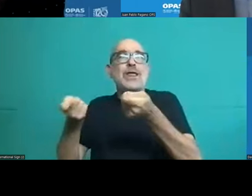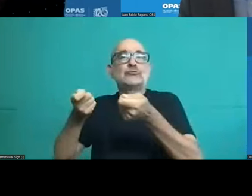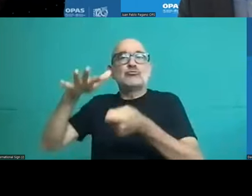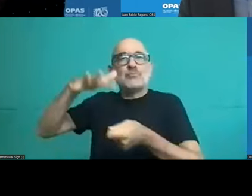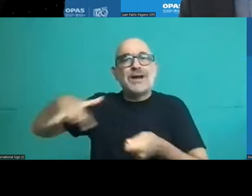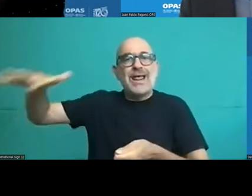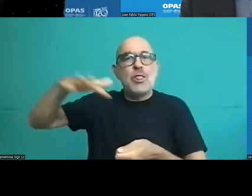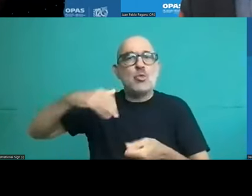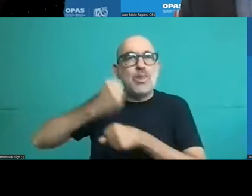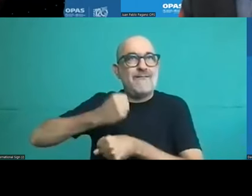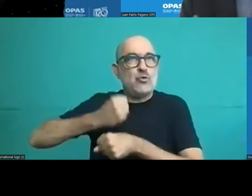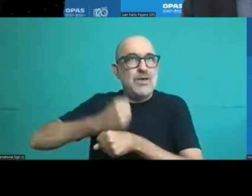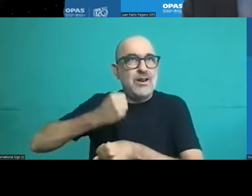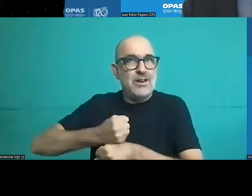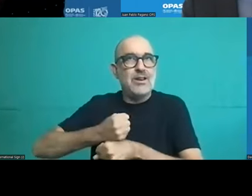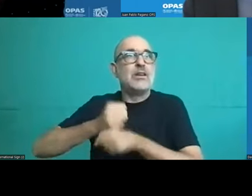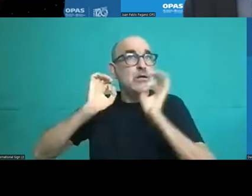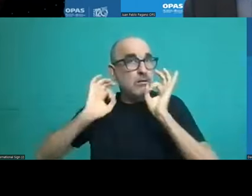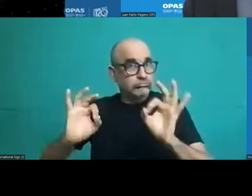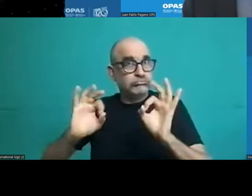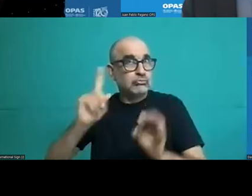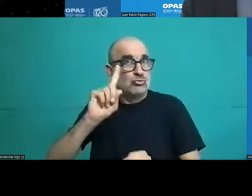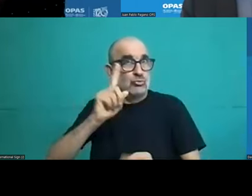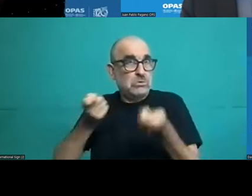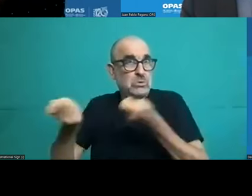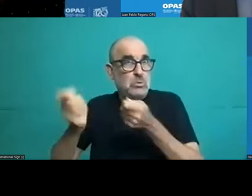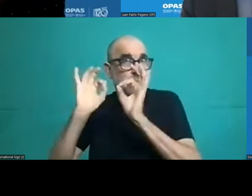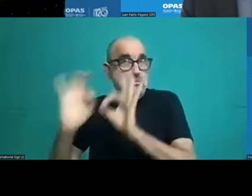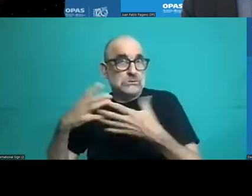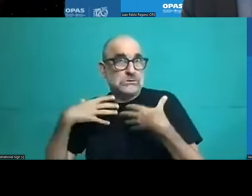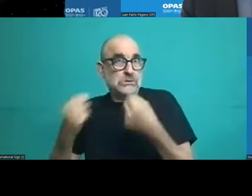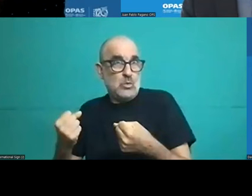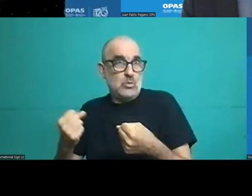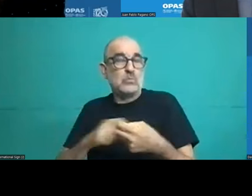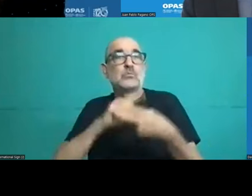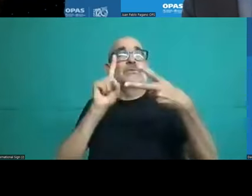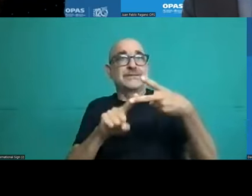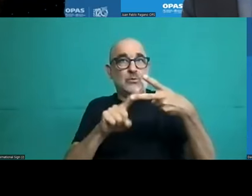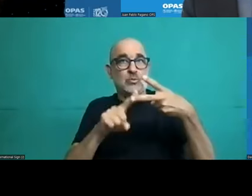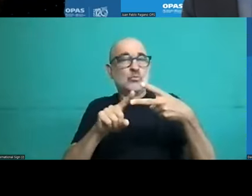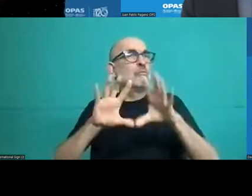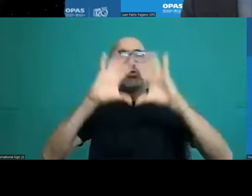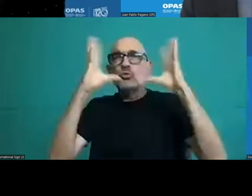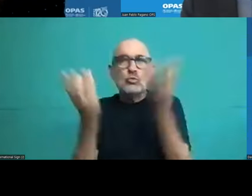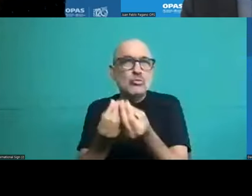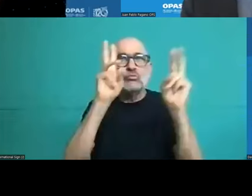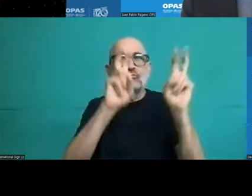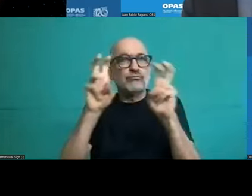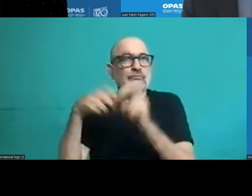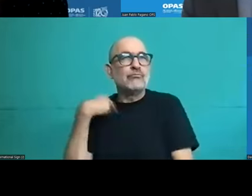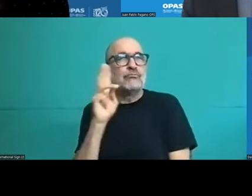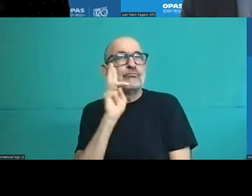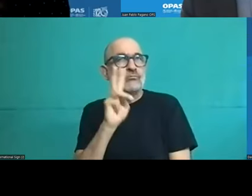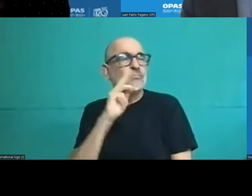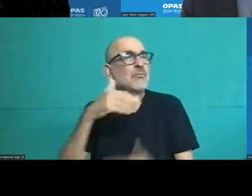beyond the more like a macro or mesolevel mechanisms, the relationship